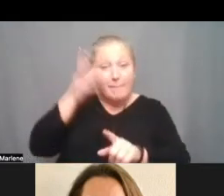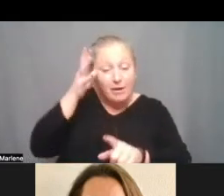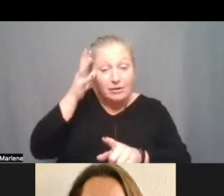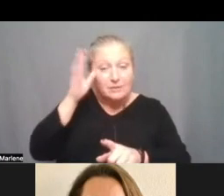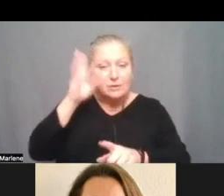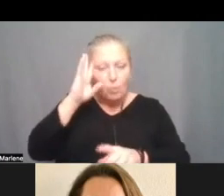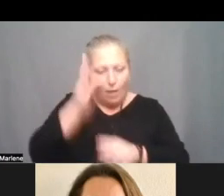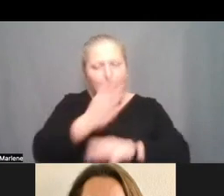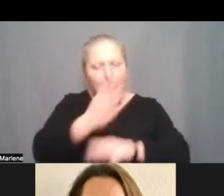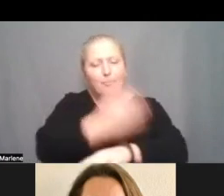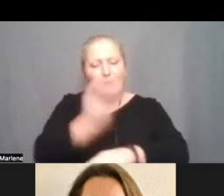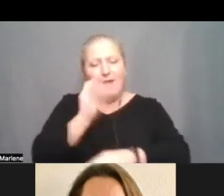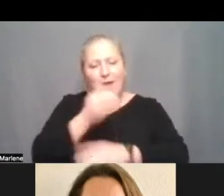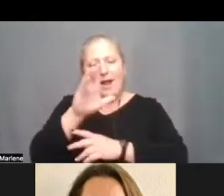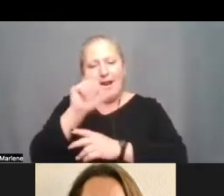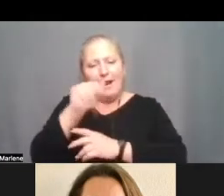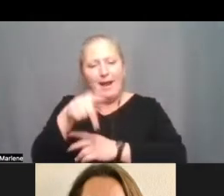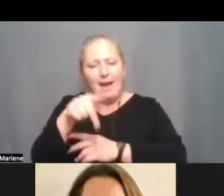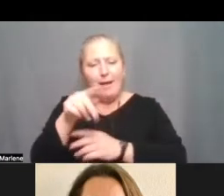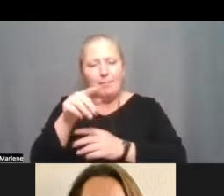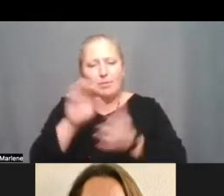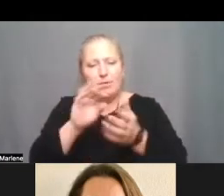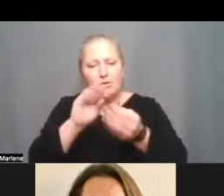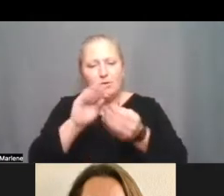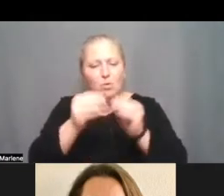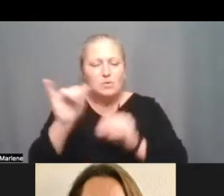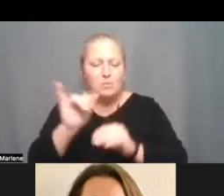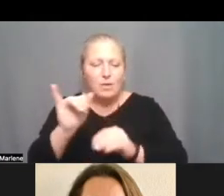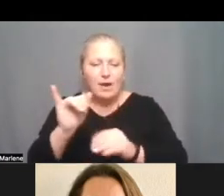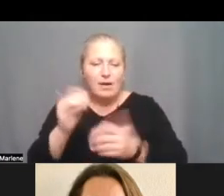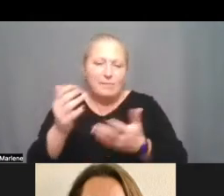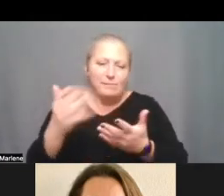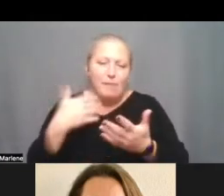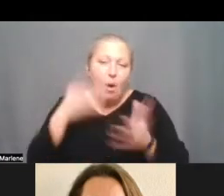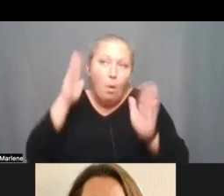improve our lcap scores as well so i just hope to see that in the future